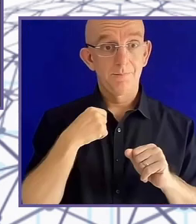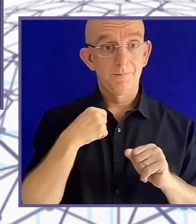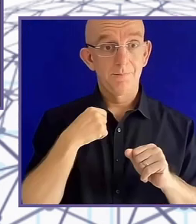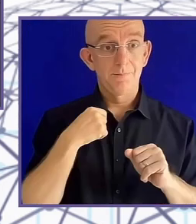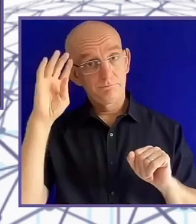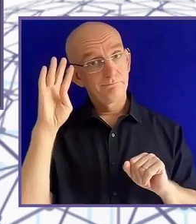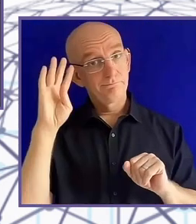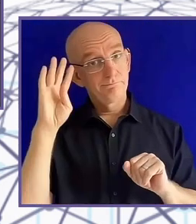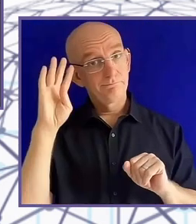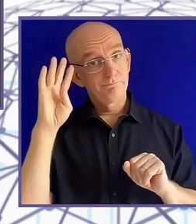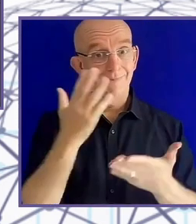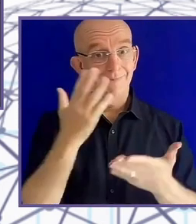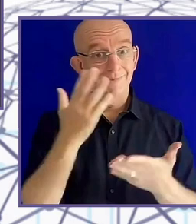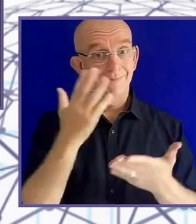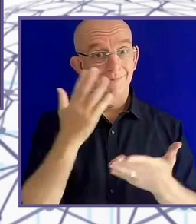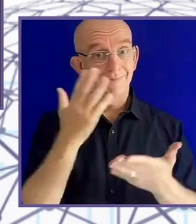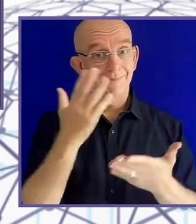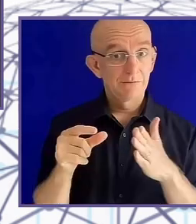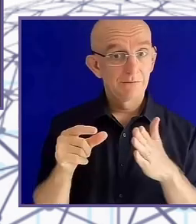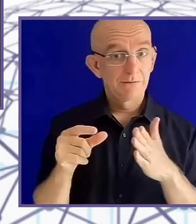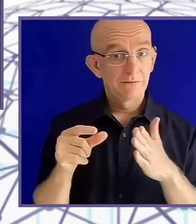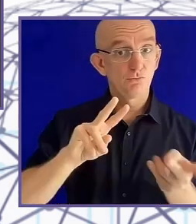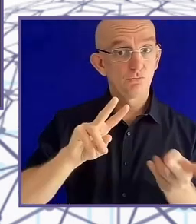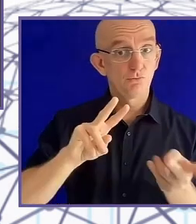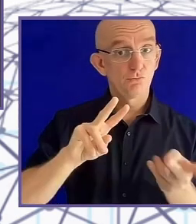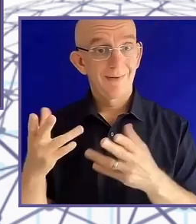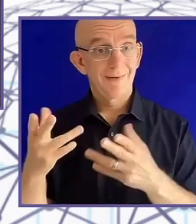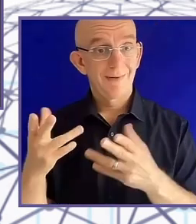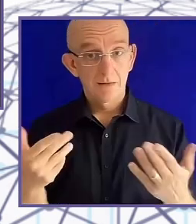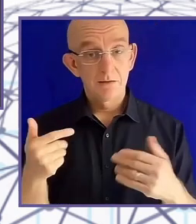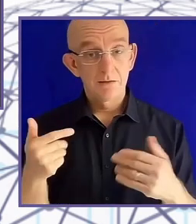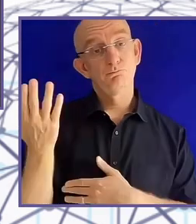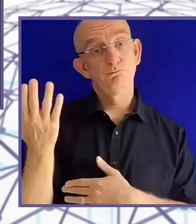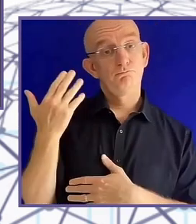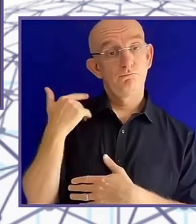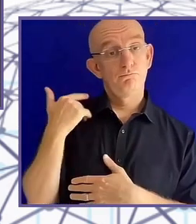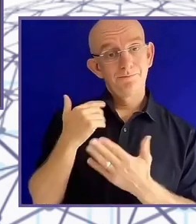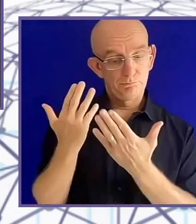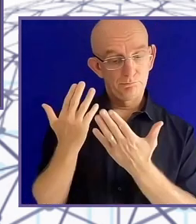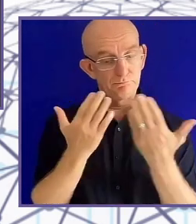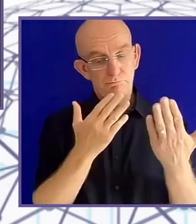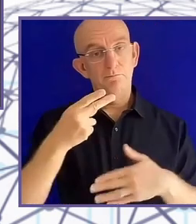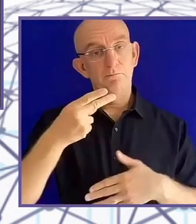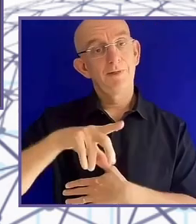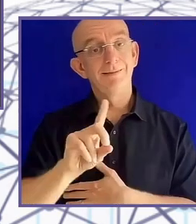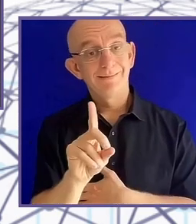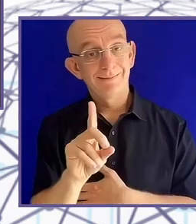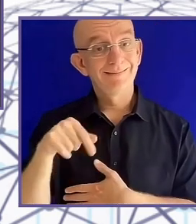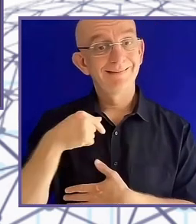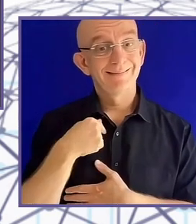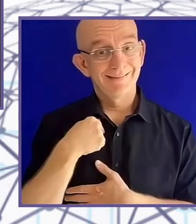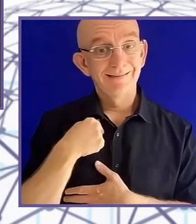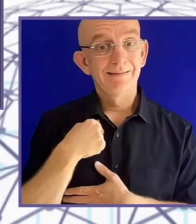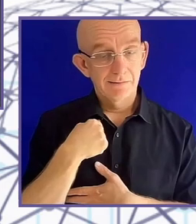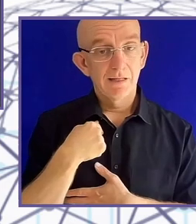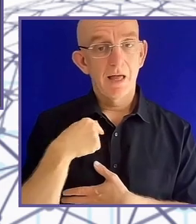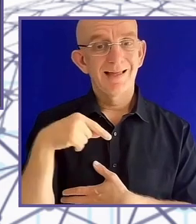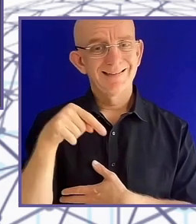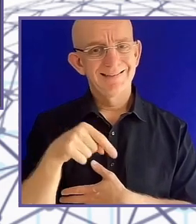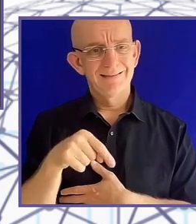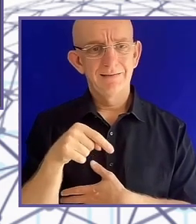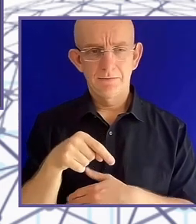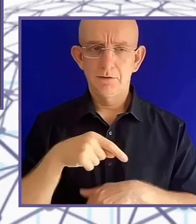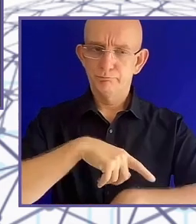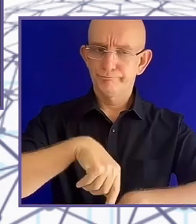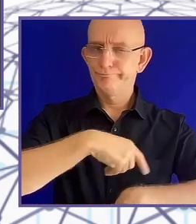biomechanics of wheelchair propulsion. Now, I think I've done my penance. I have been at comedy gigs where I have been picked on,